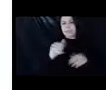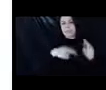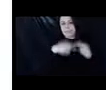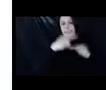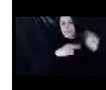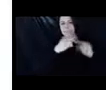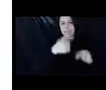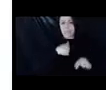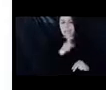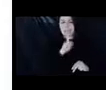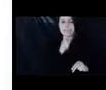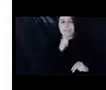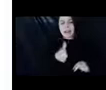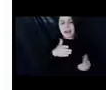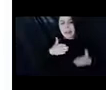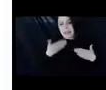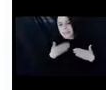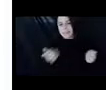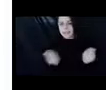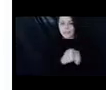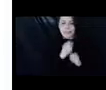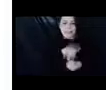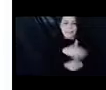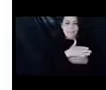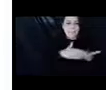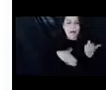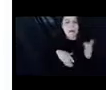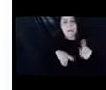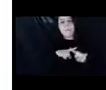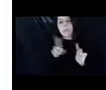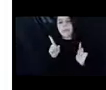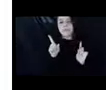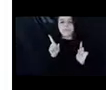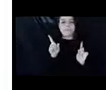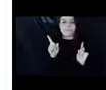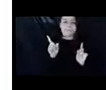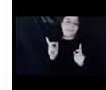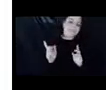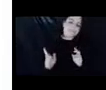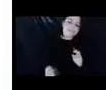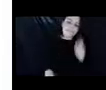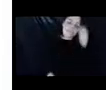not happy with. But, um, it's, uh,